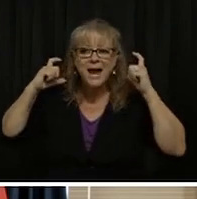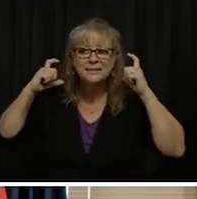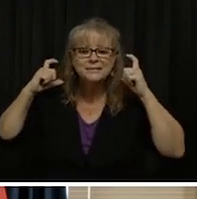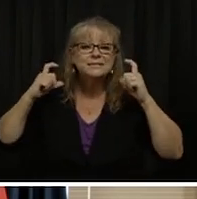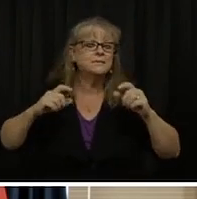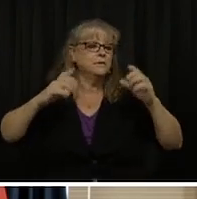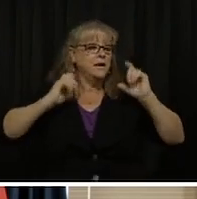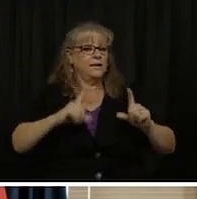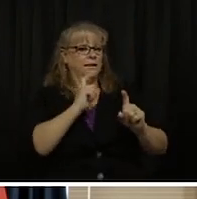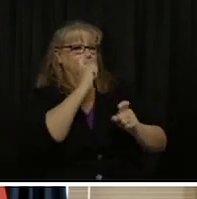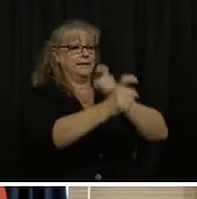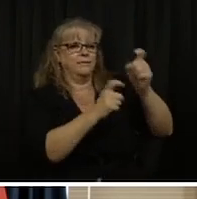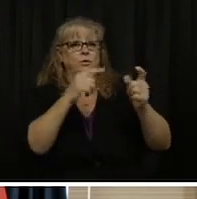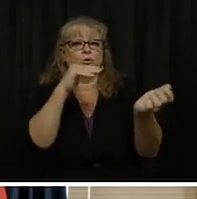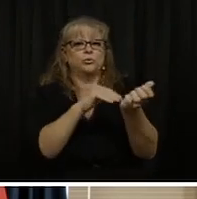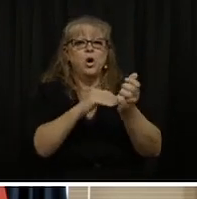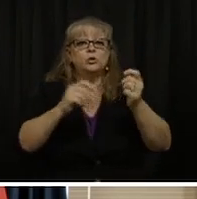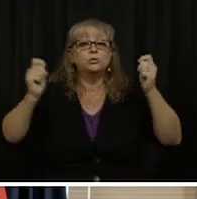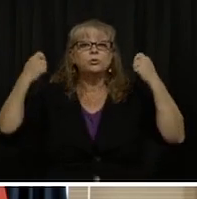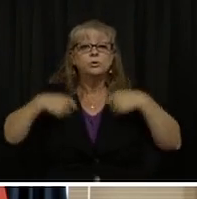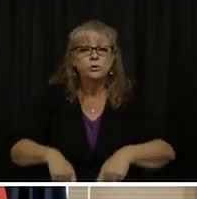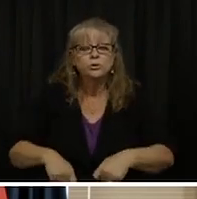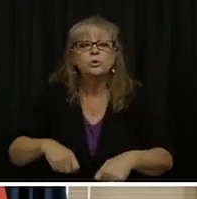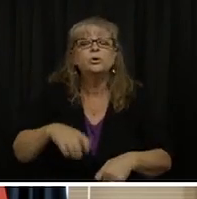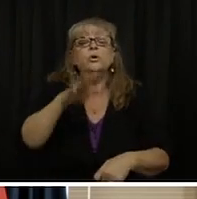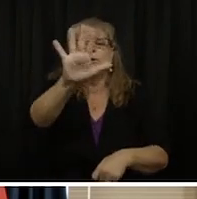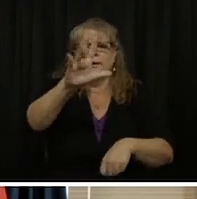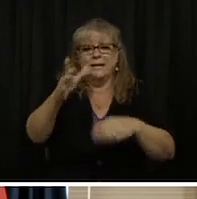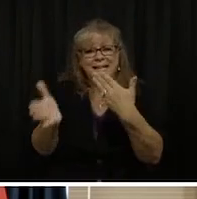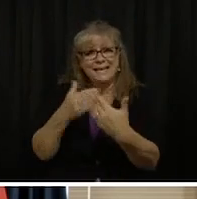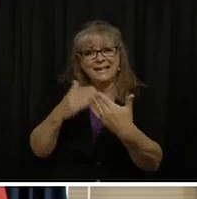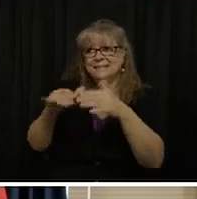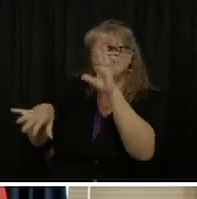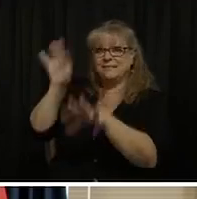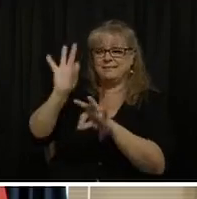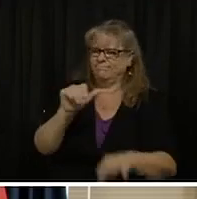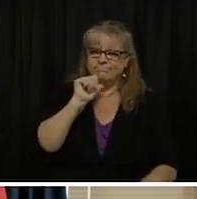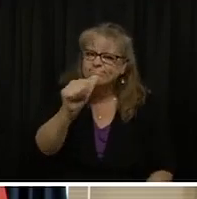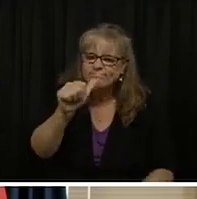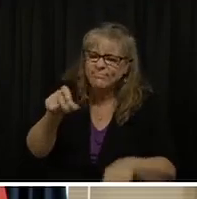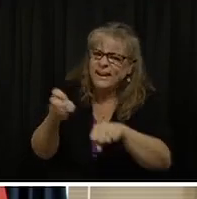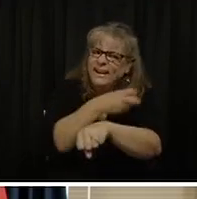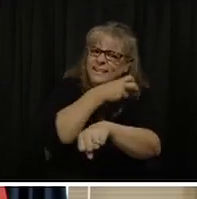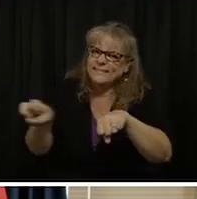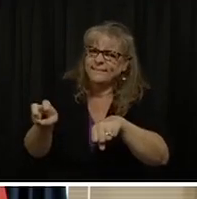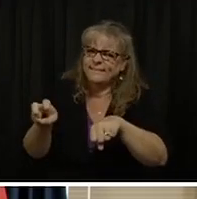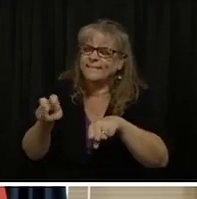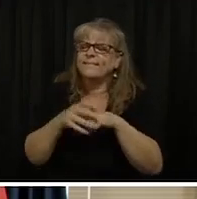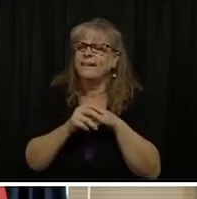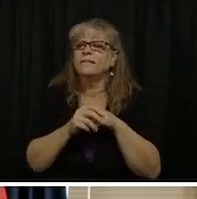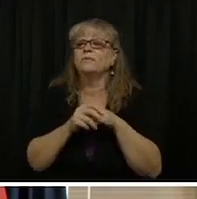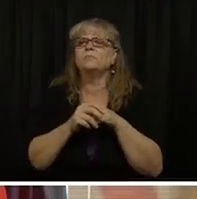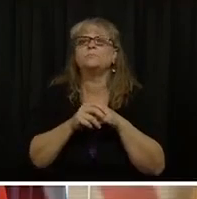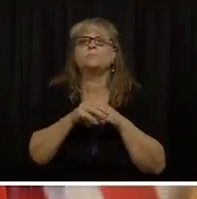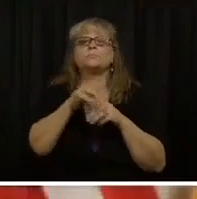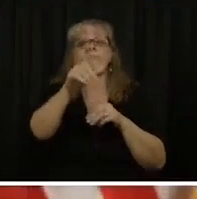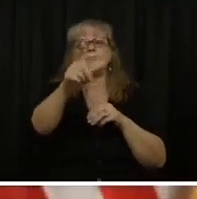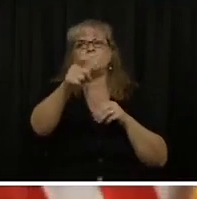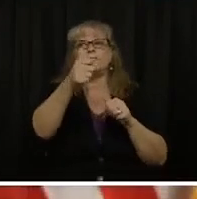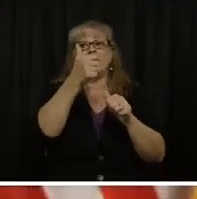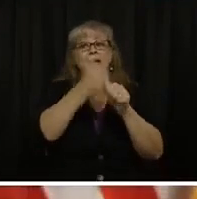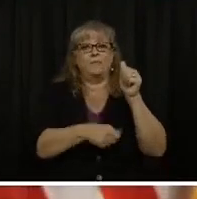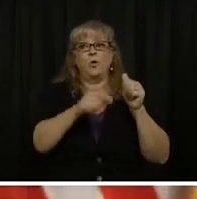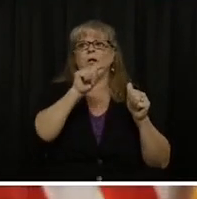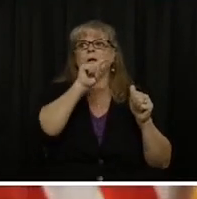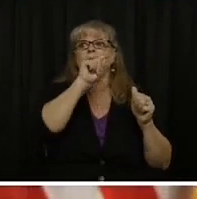which has been extremely chaotic. I mean, literally, everybody has a buddy in Jersey, I have a buddy in Jersey, he happens to be a